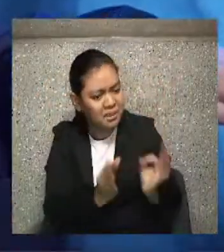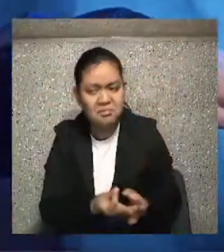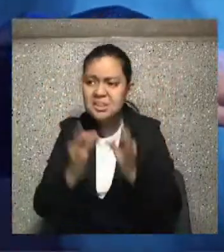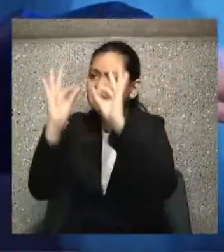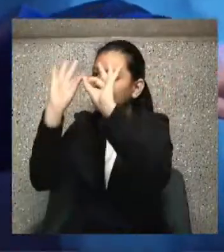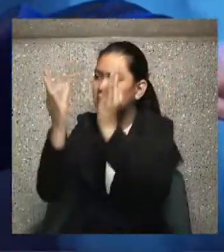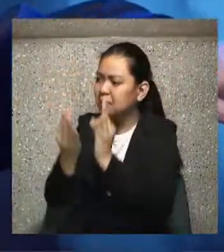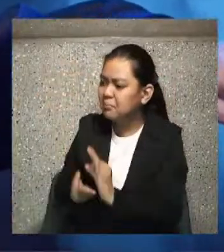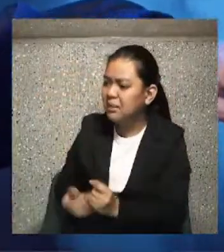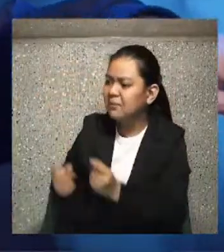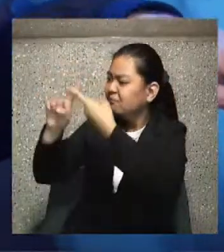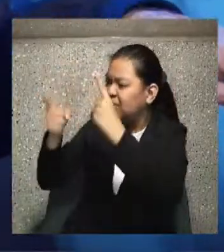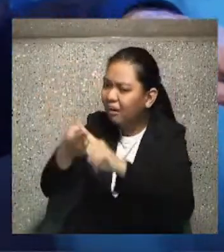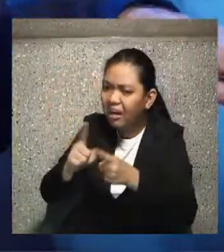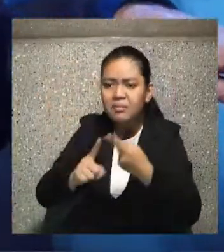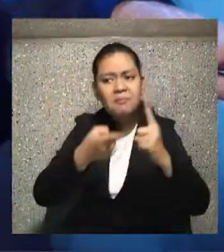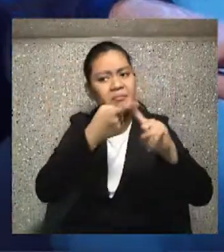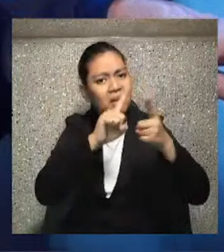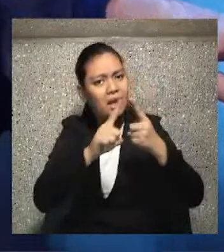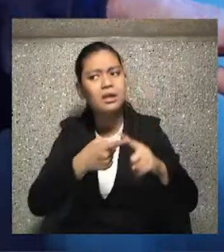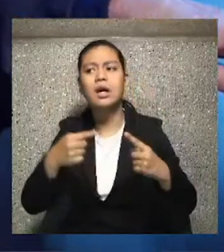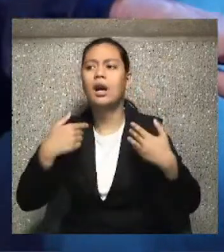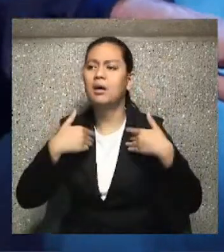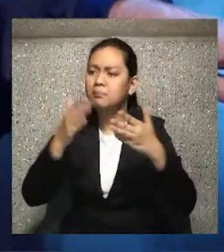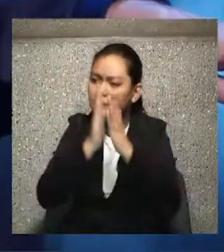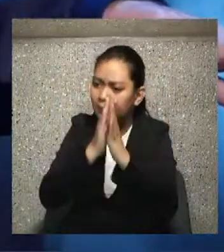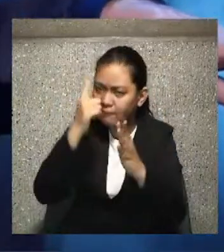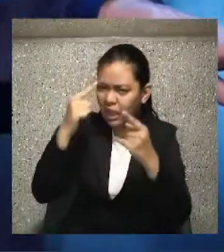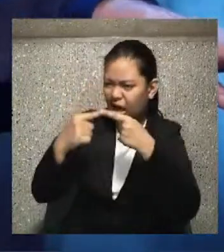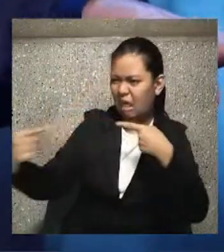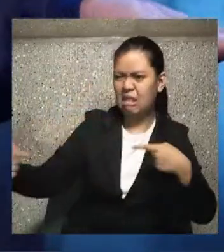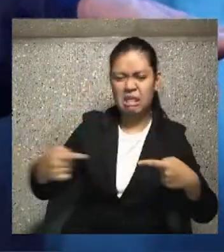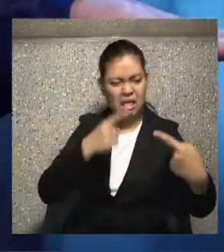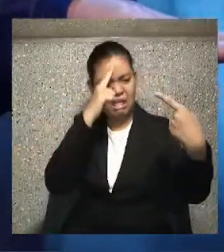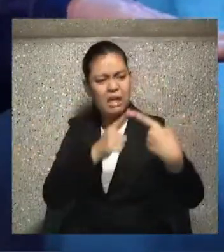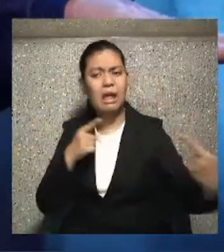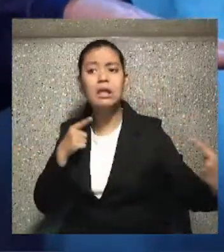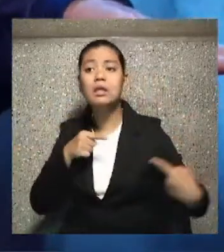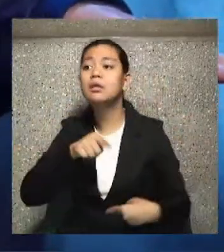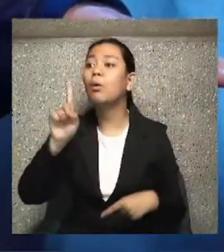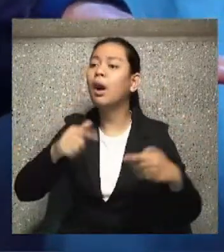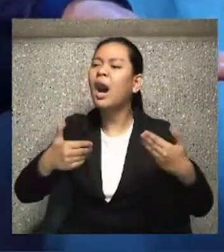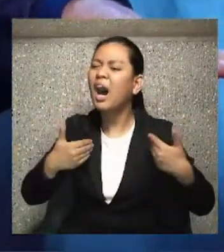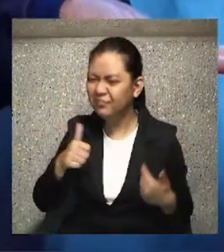fourth, pray for your enemies. If you're a good Catholic, you should have at least 10.